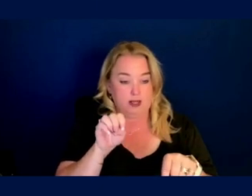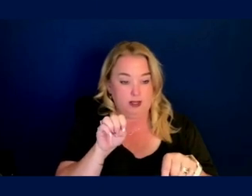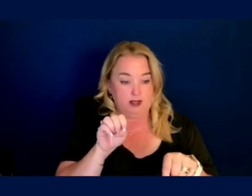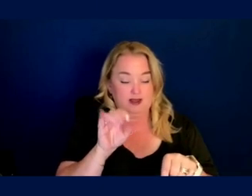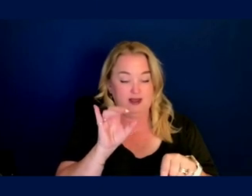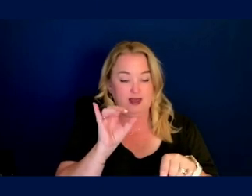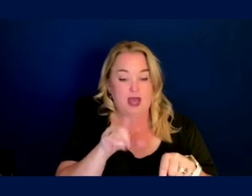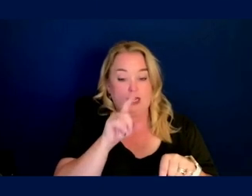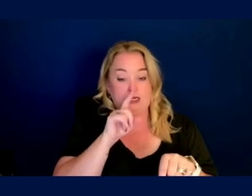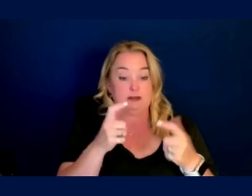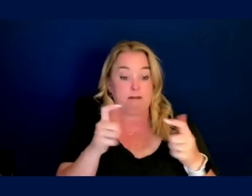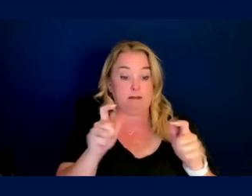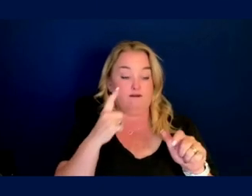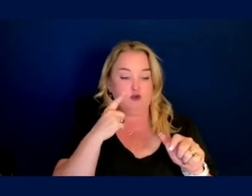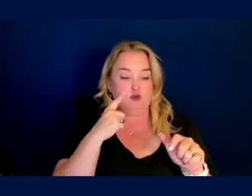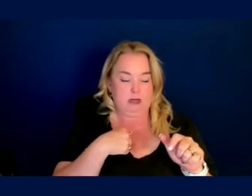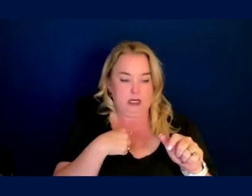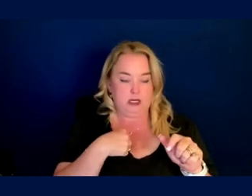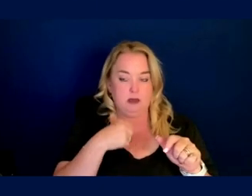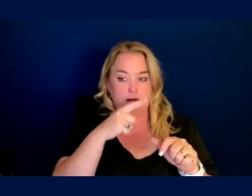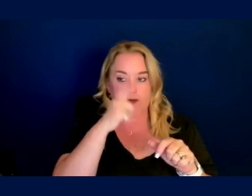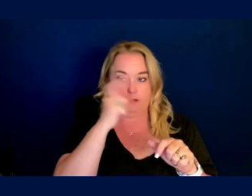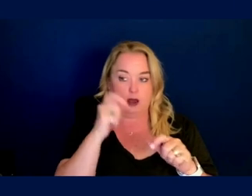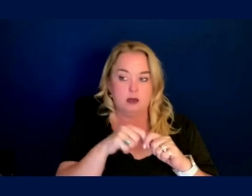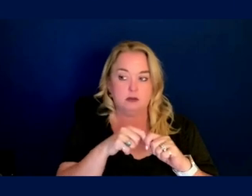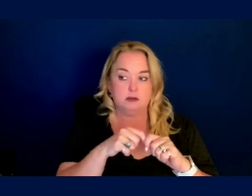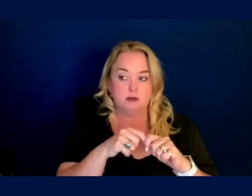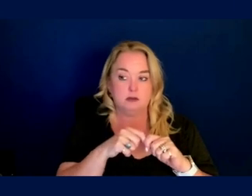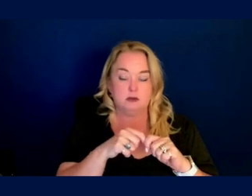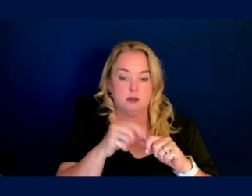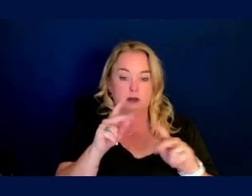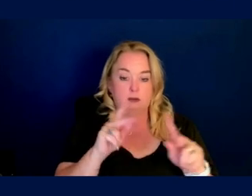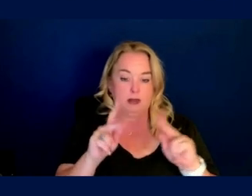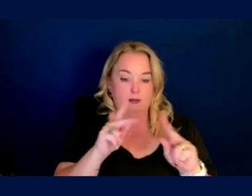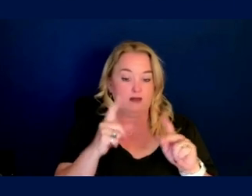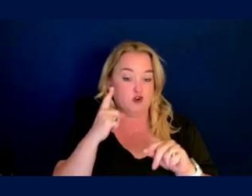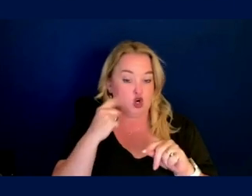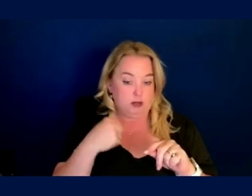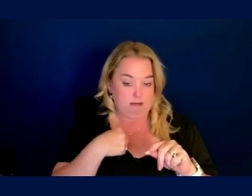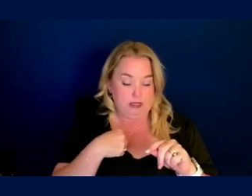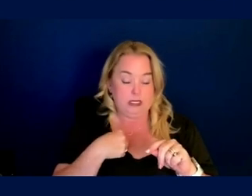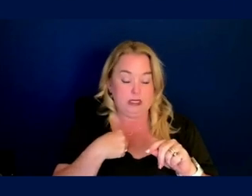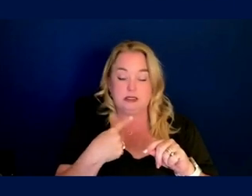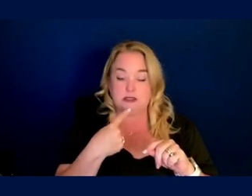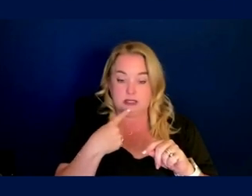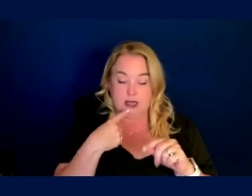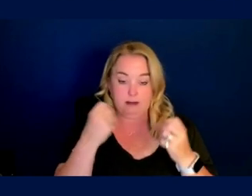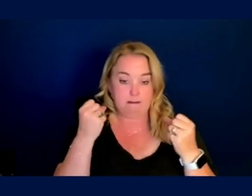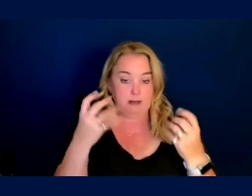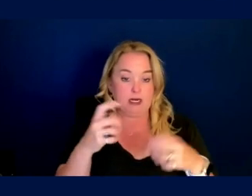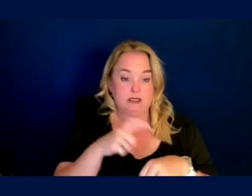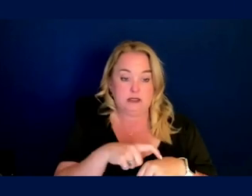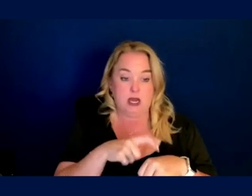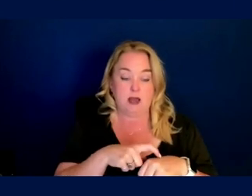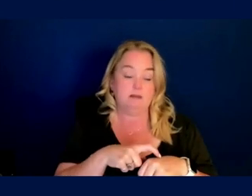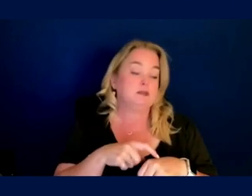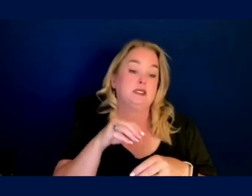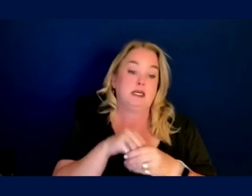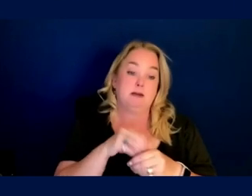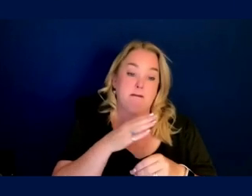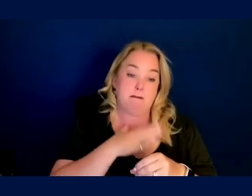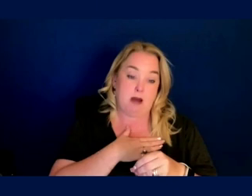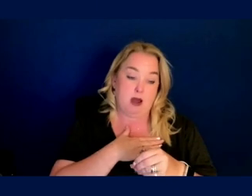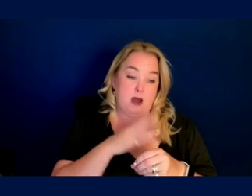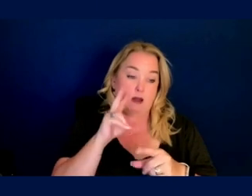a big one for me because people have heard me say this a number of times in my, in my